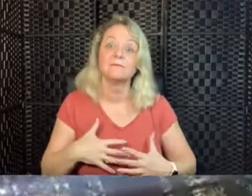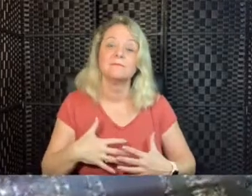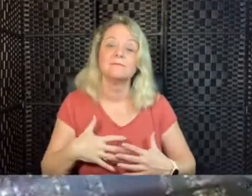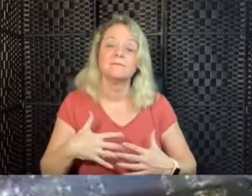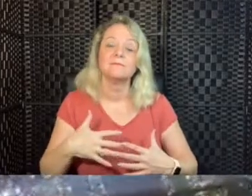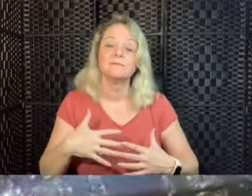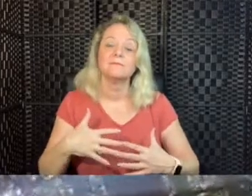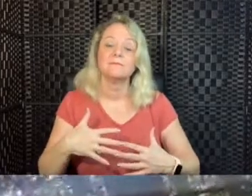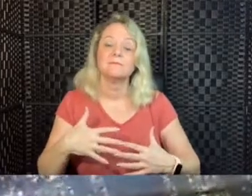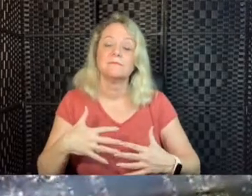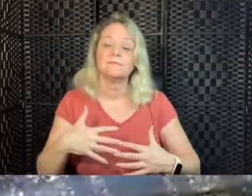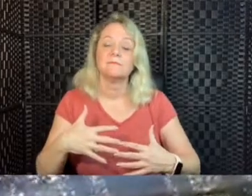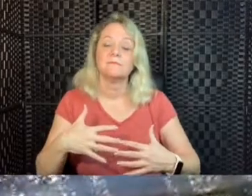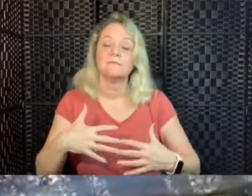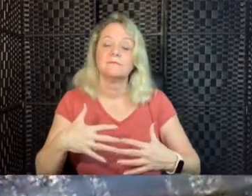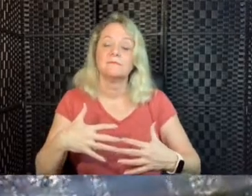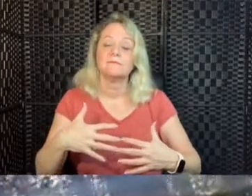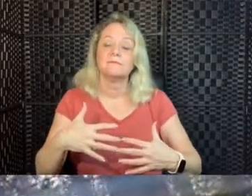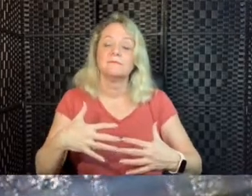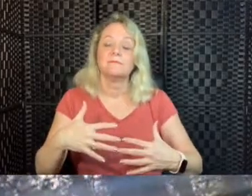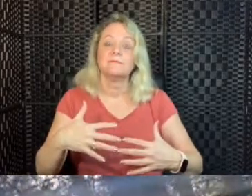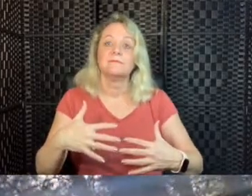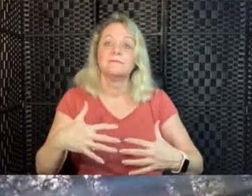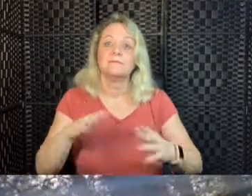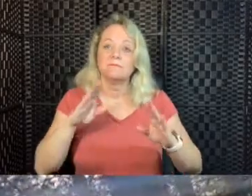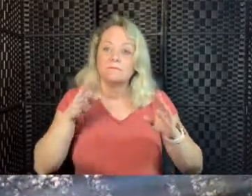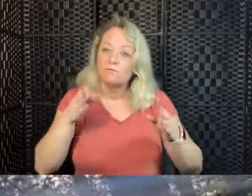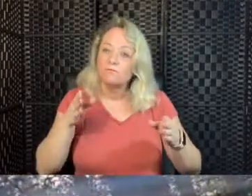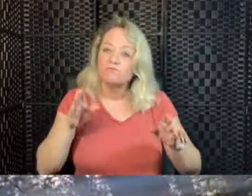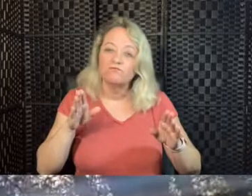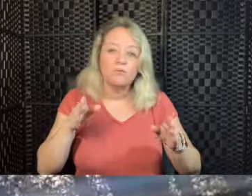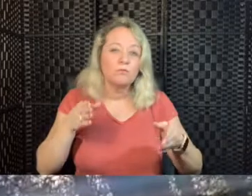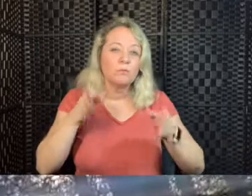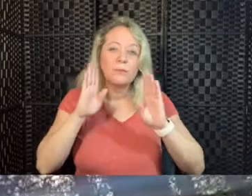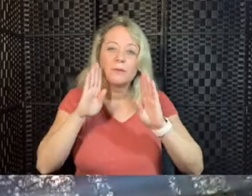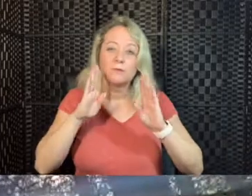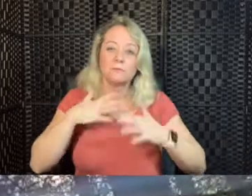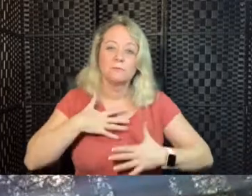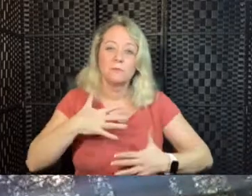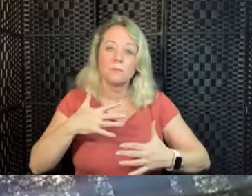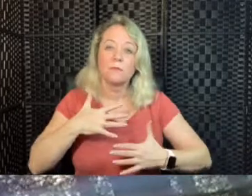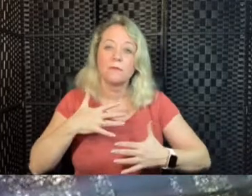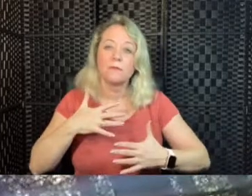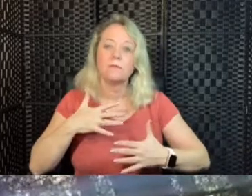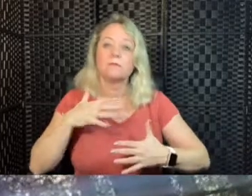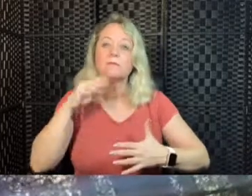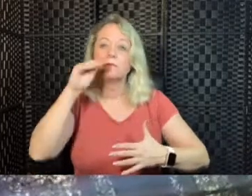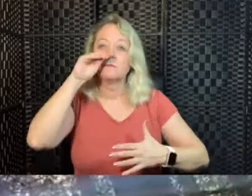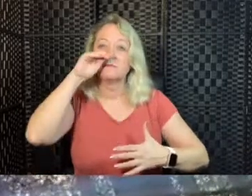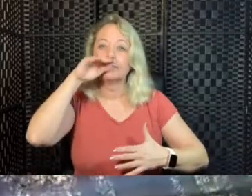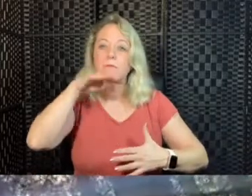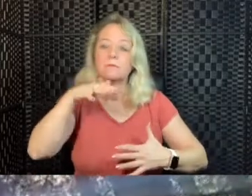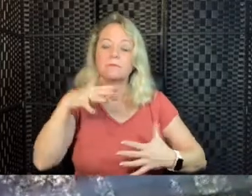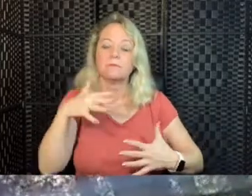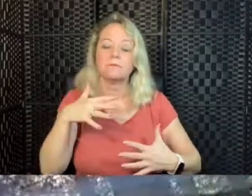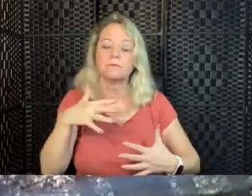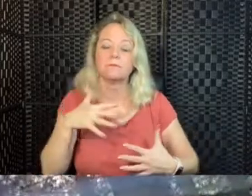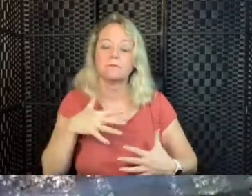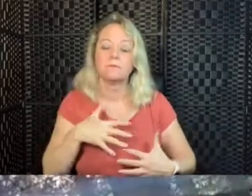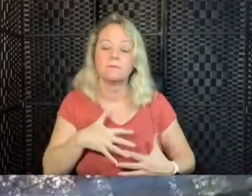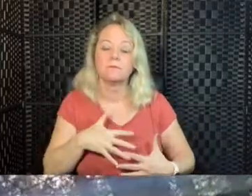High tone, breathing in. 100% attention on the breath. Low tone,